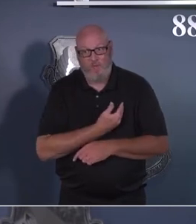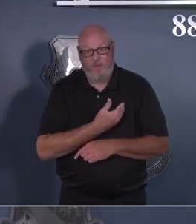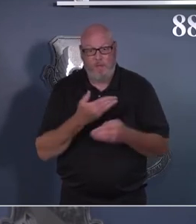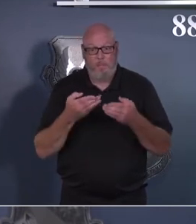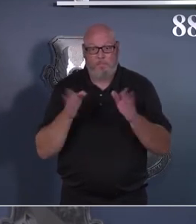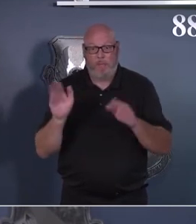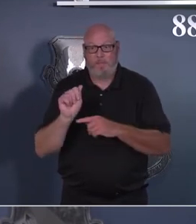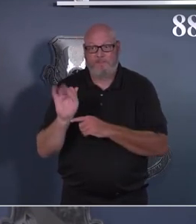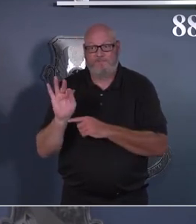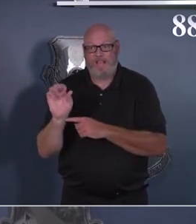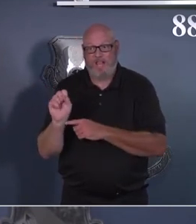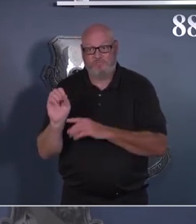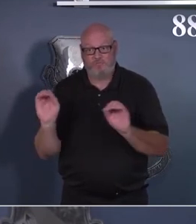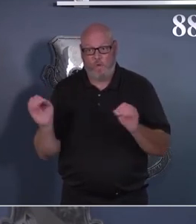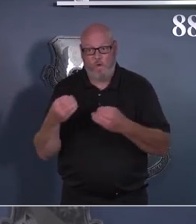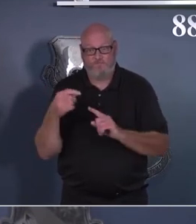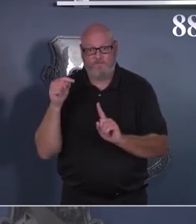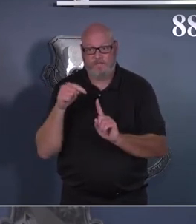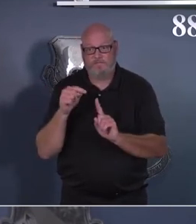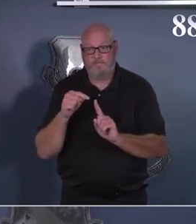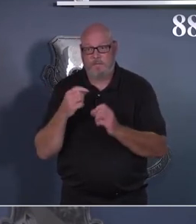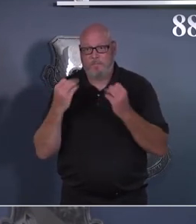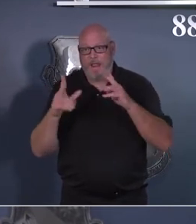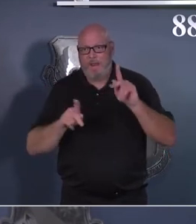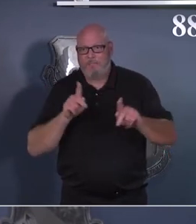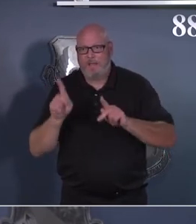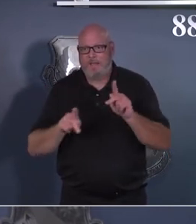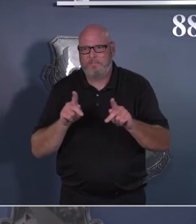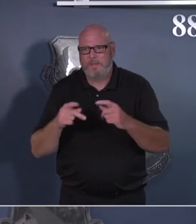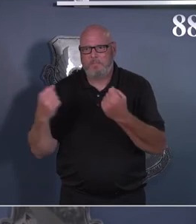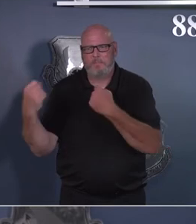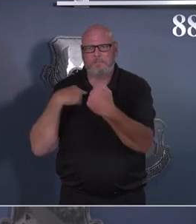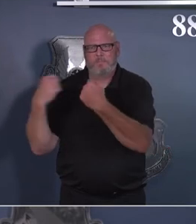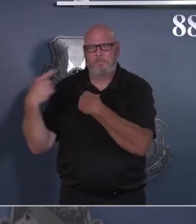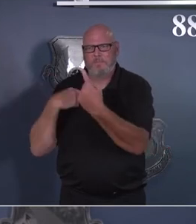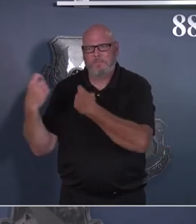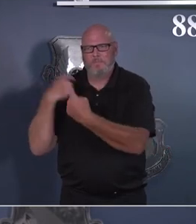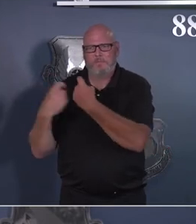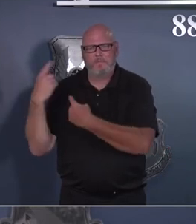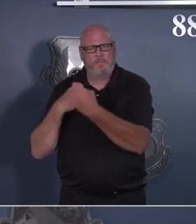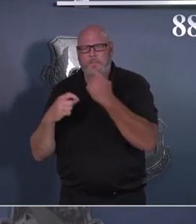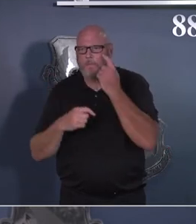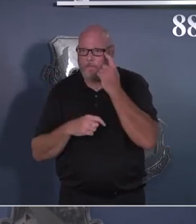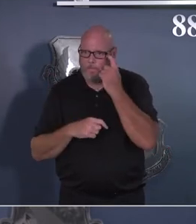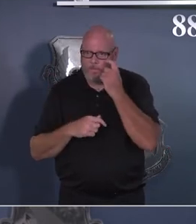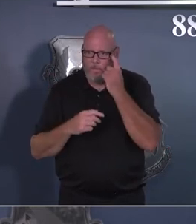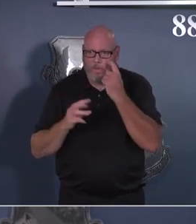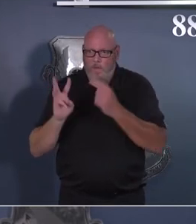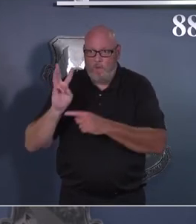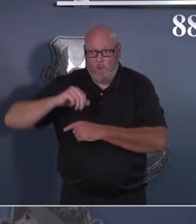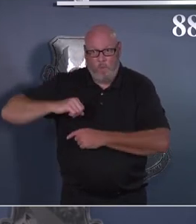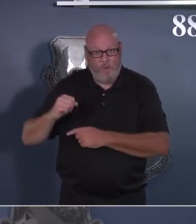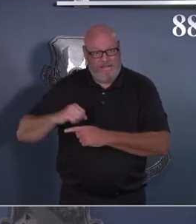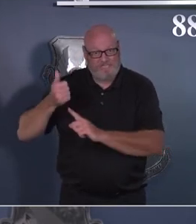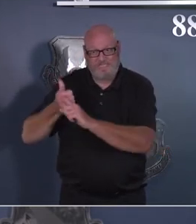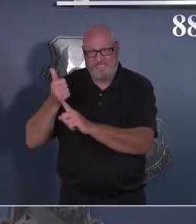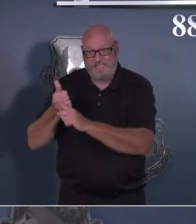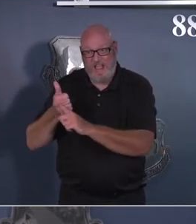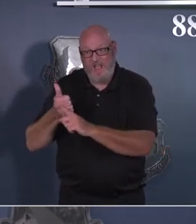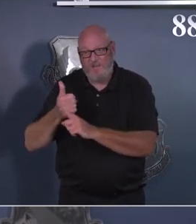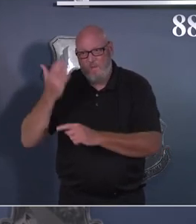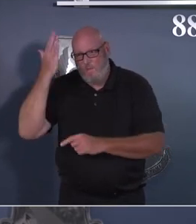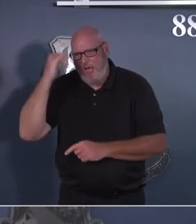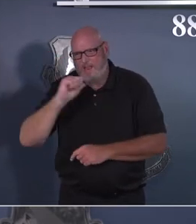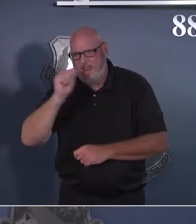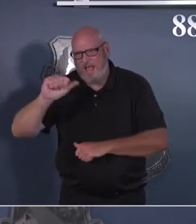questions from folks asking, why doesn't the Wing implement a base-wide